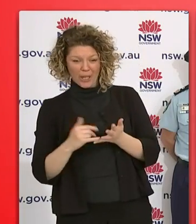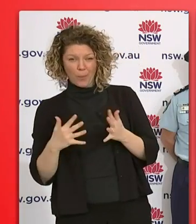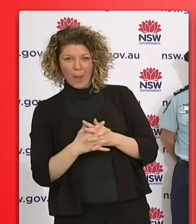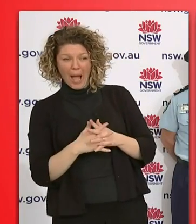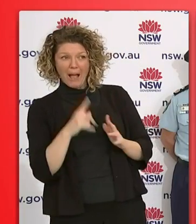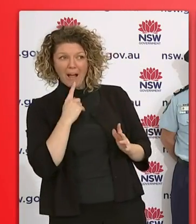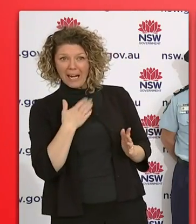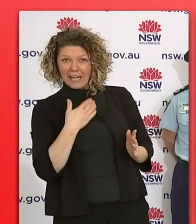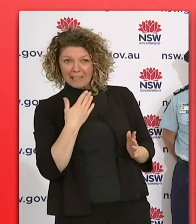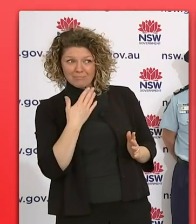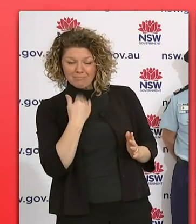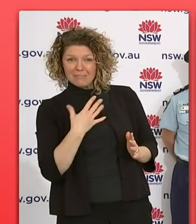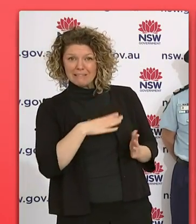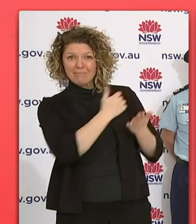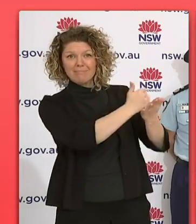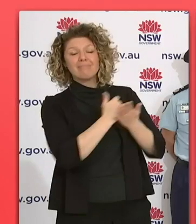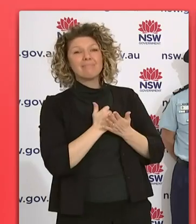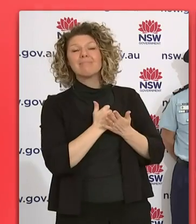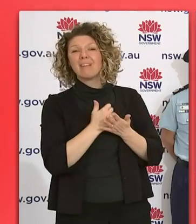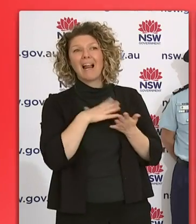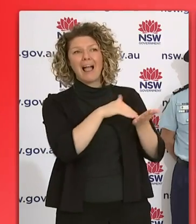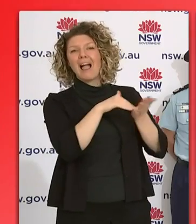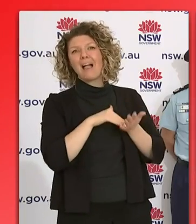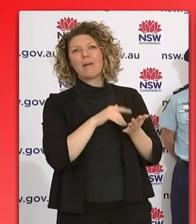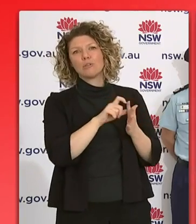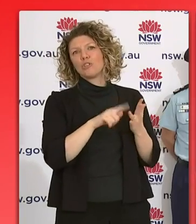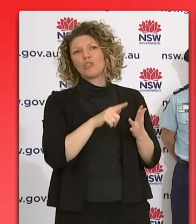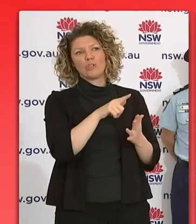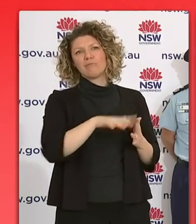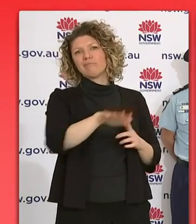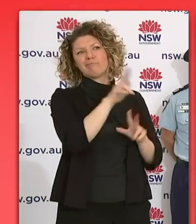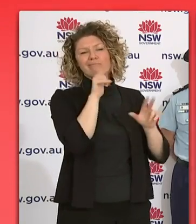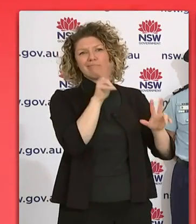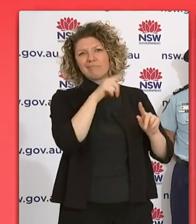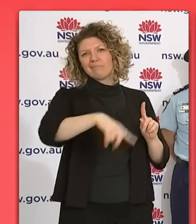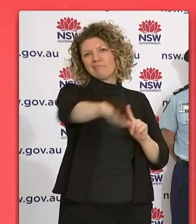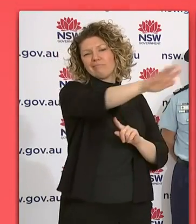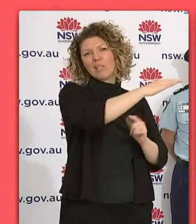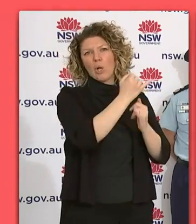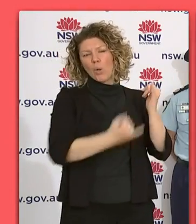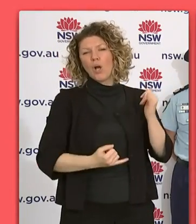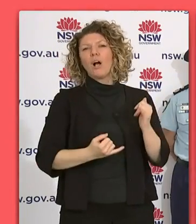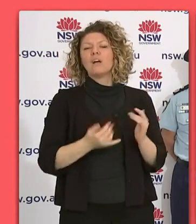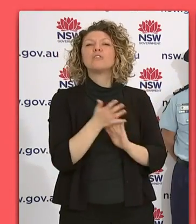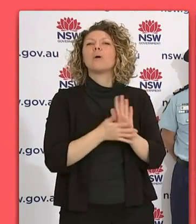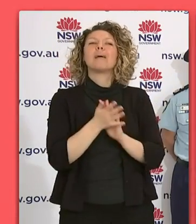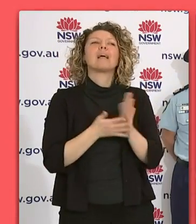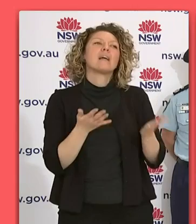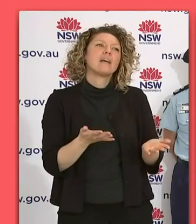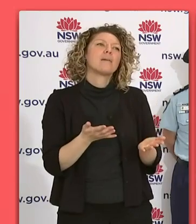would need them to step in and do the work that they said they would be doing much earlier. And that is to